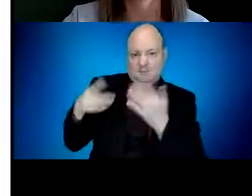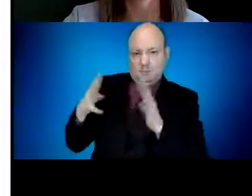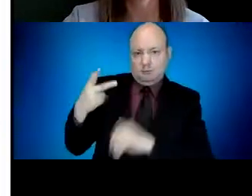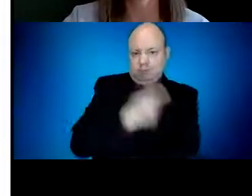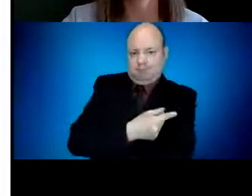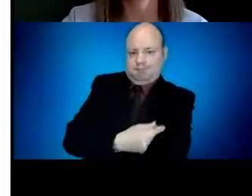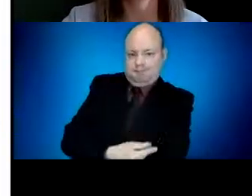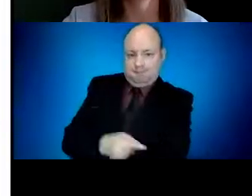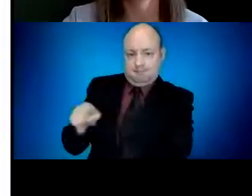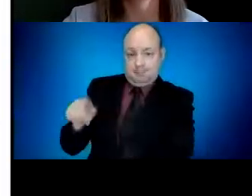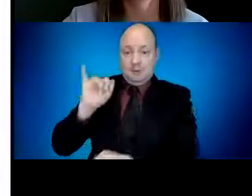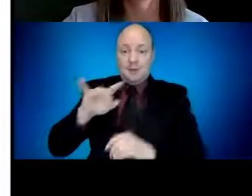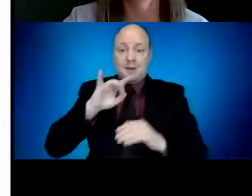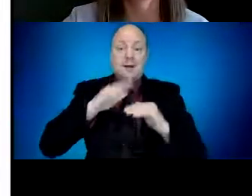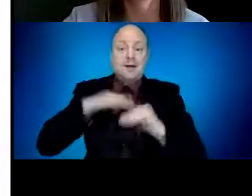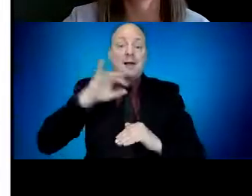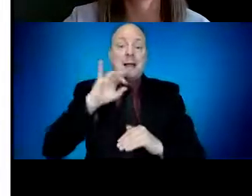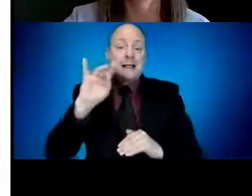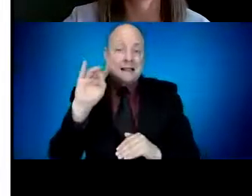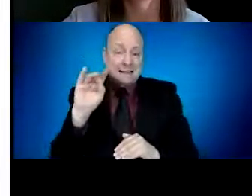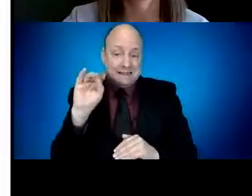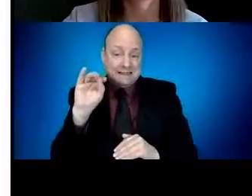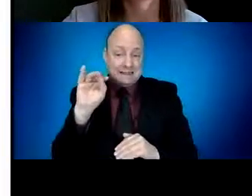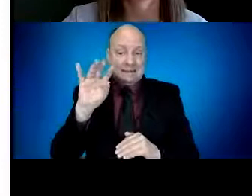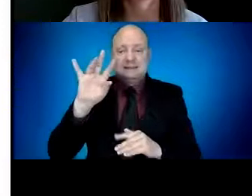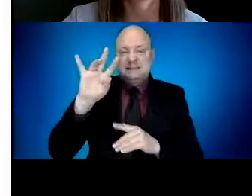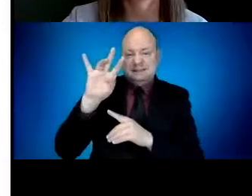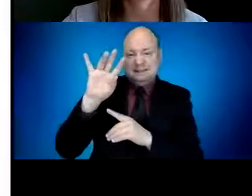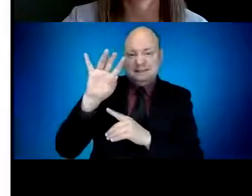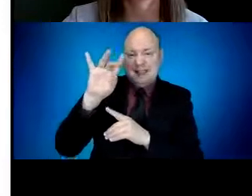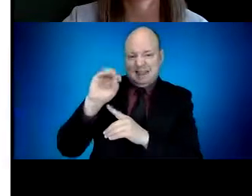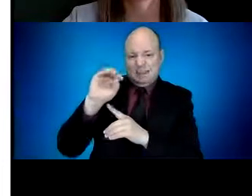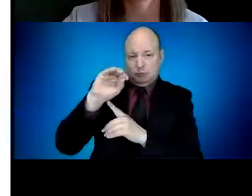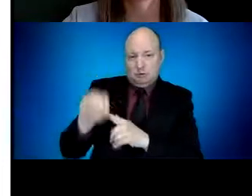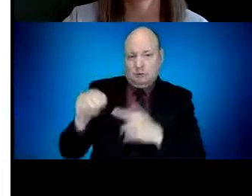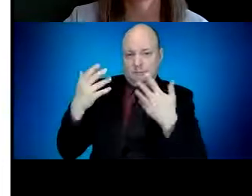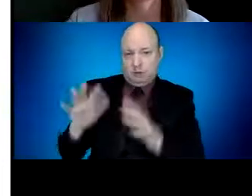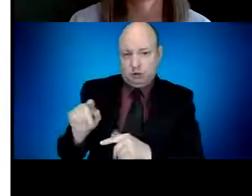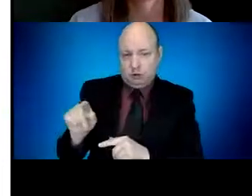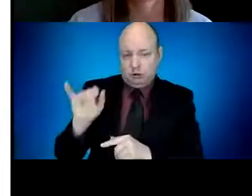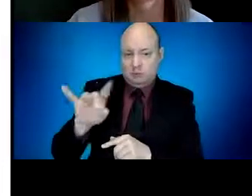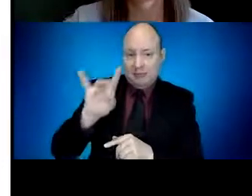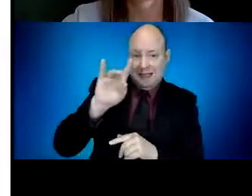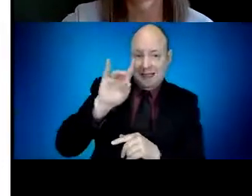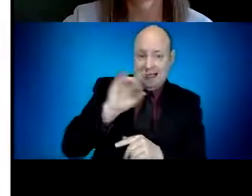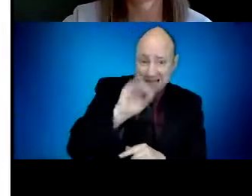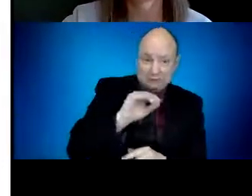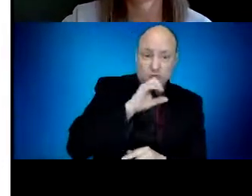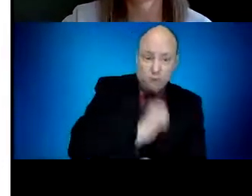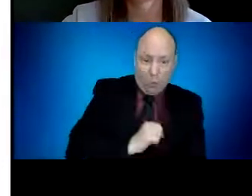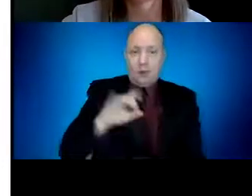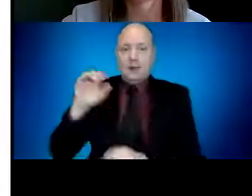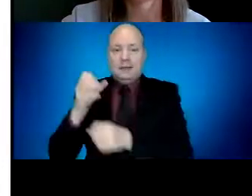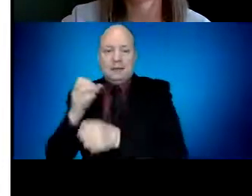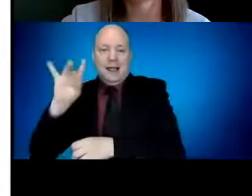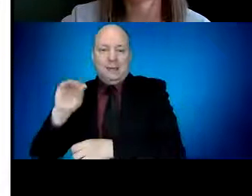71% of people between 75 and 80, 69% of people 70 to 74, and 60% of people